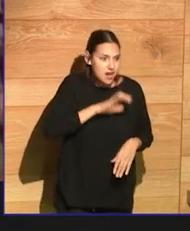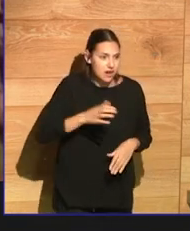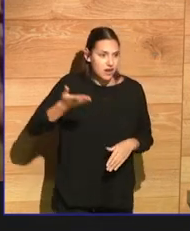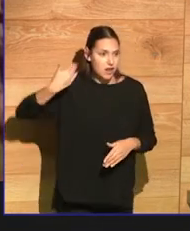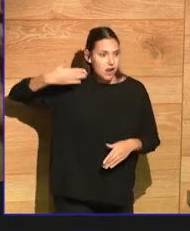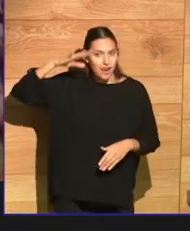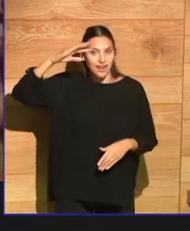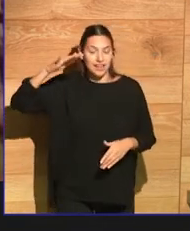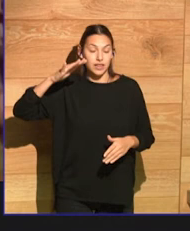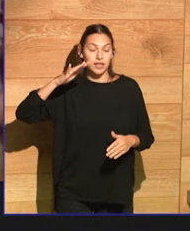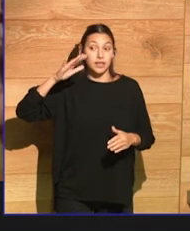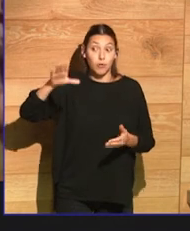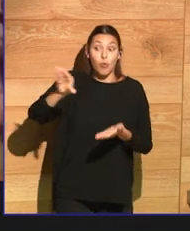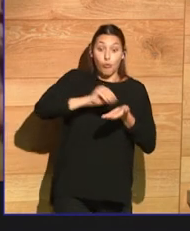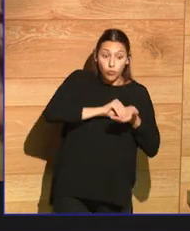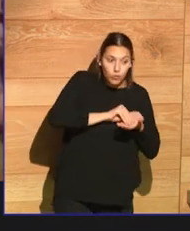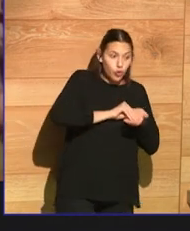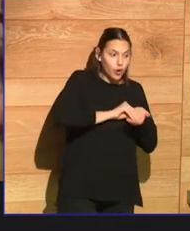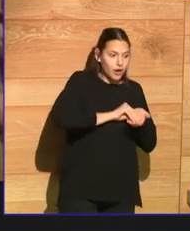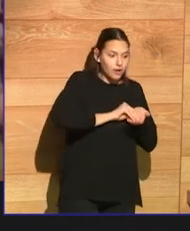metaphors.